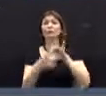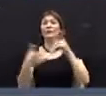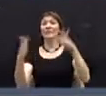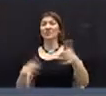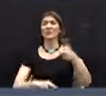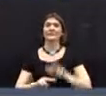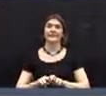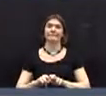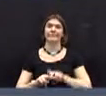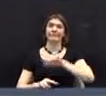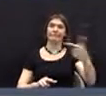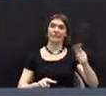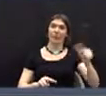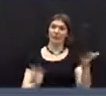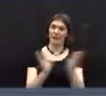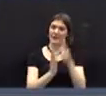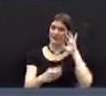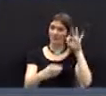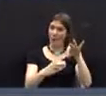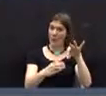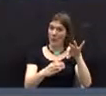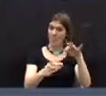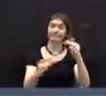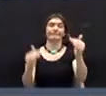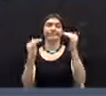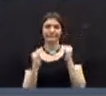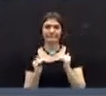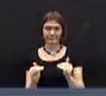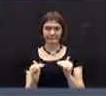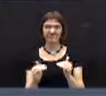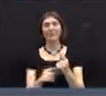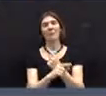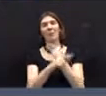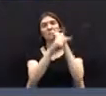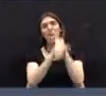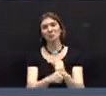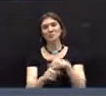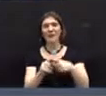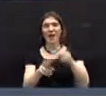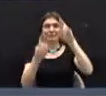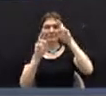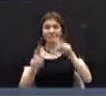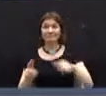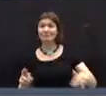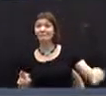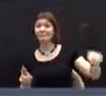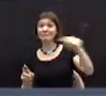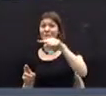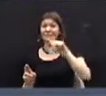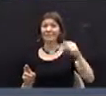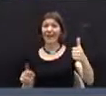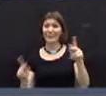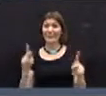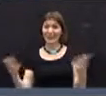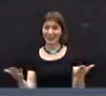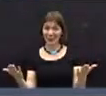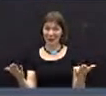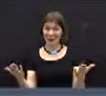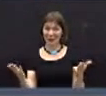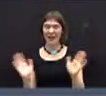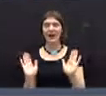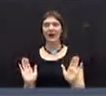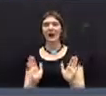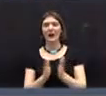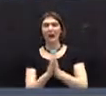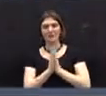Finally, in keeping with tradition and out of respect for your fellow members, I